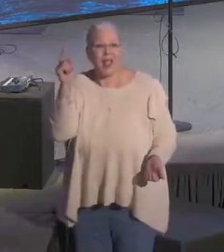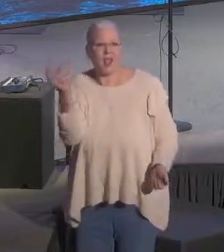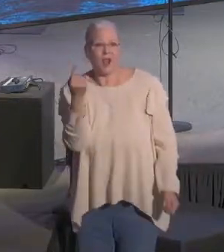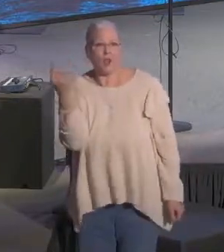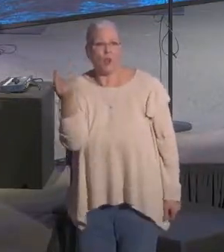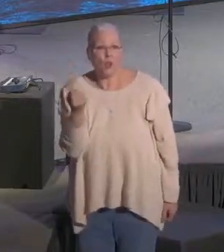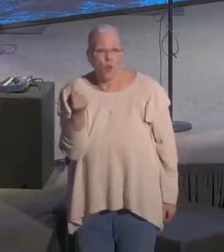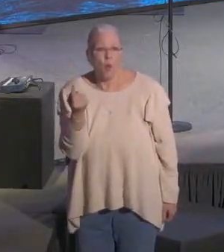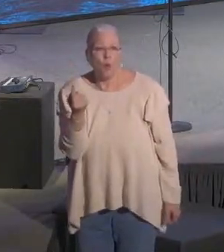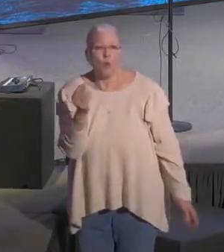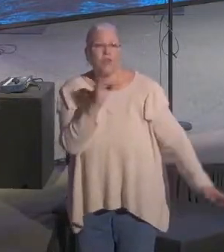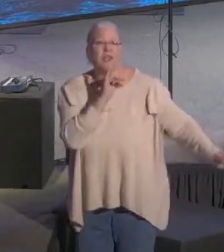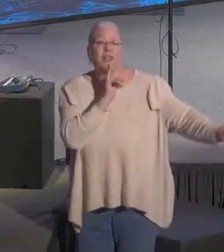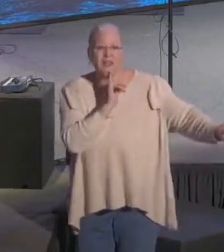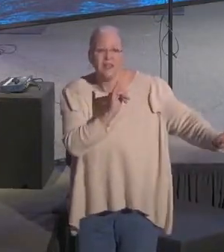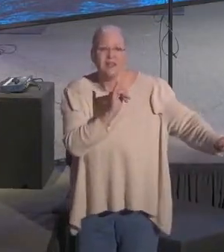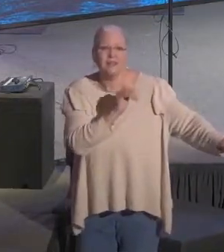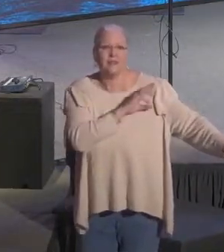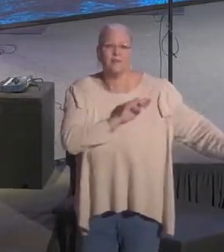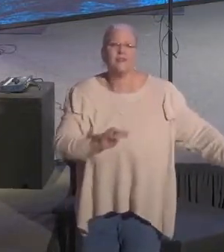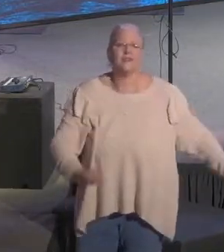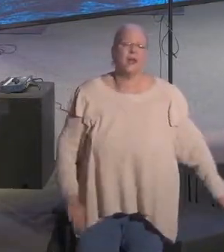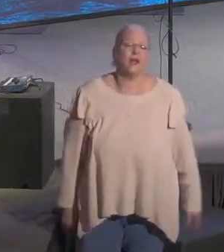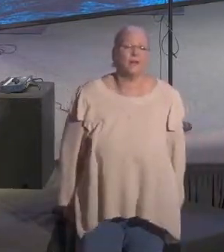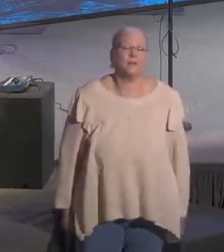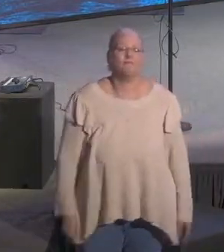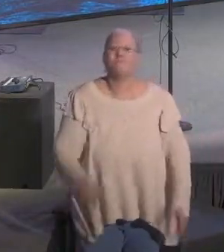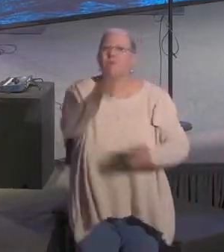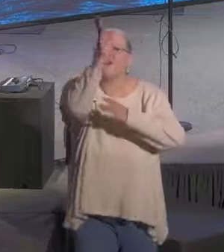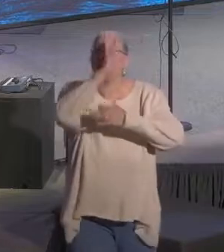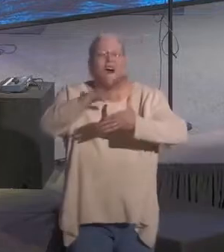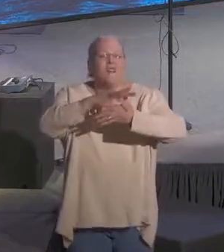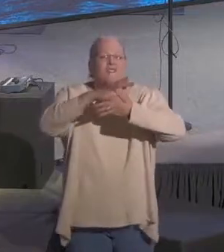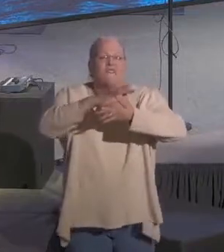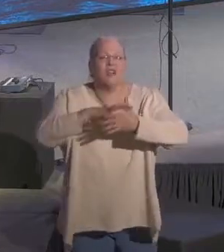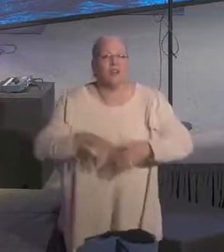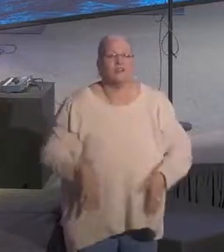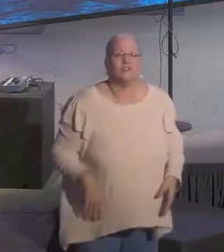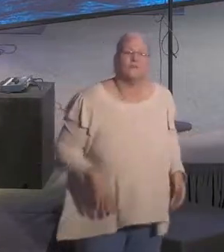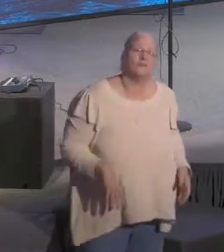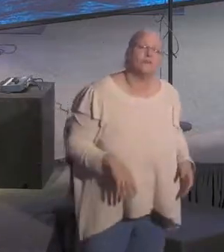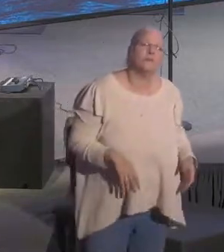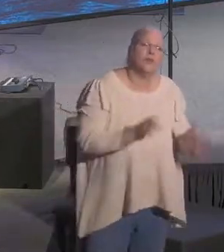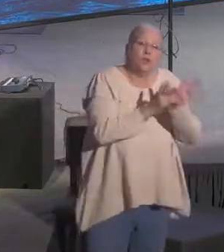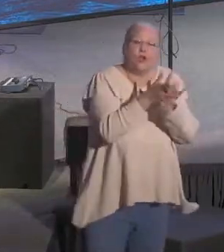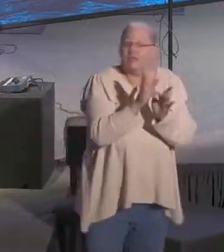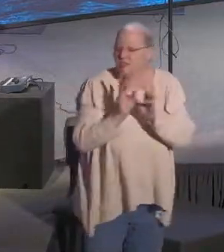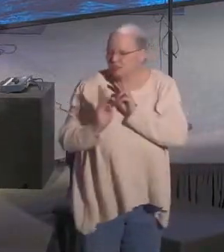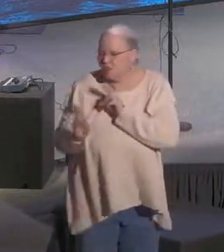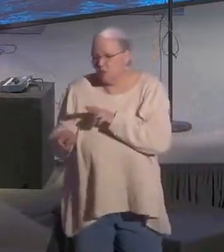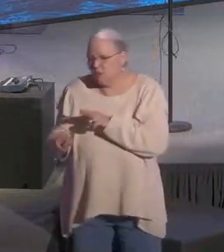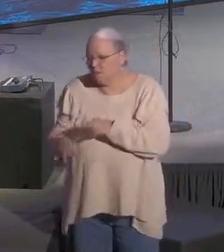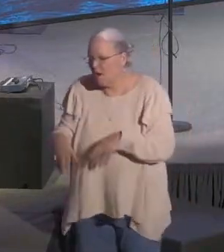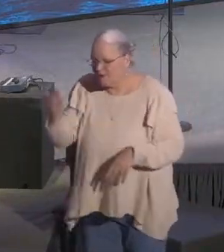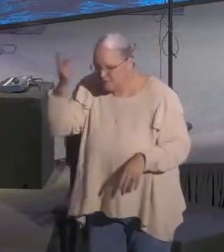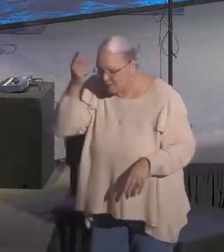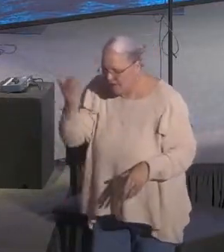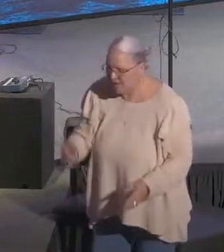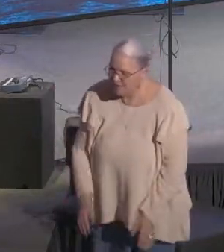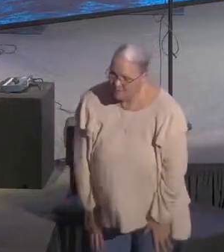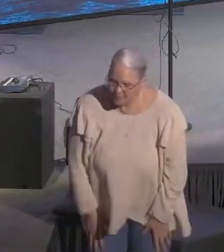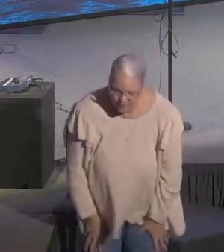is the Messiah, God in the flesh. And so Jesus responds to it in verse 17.